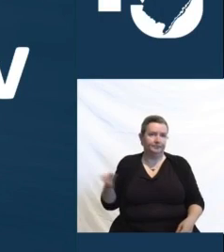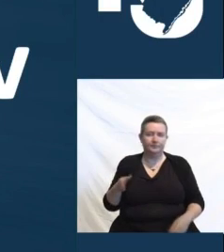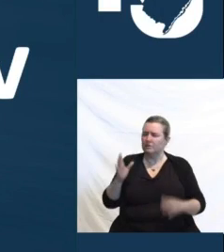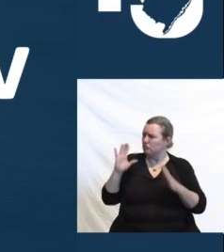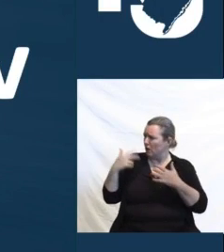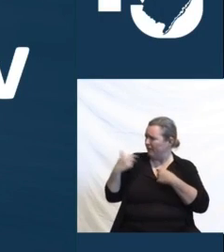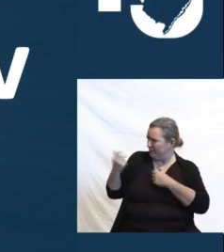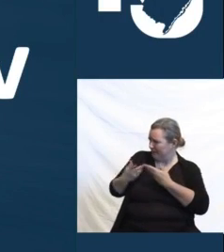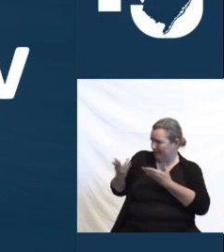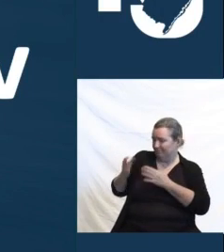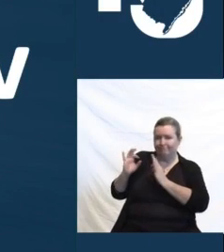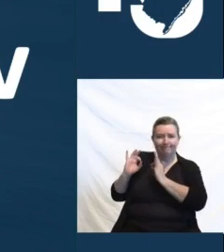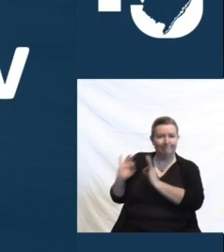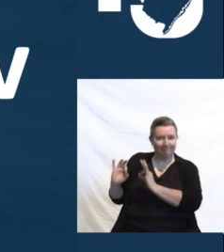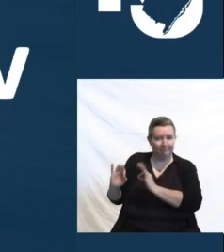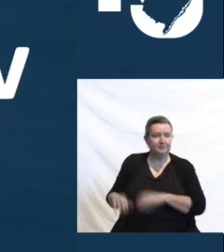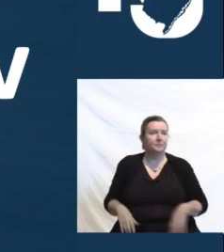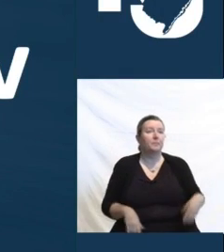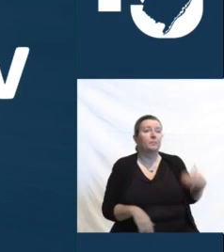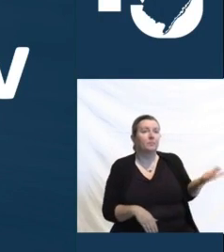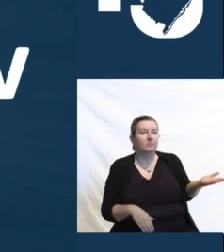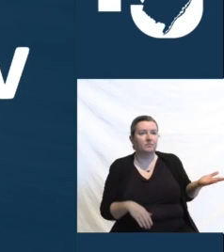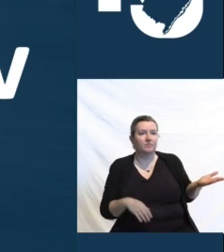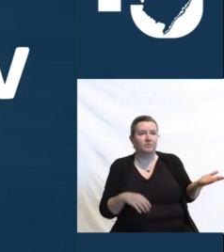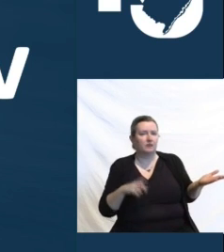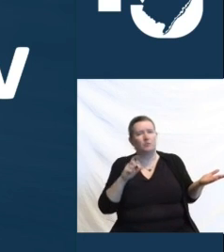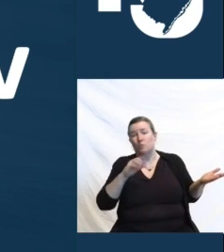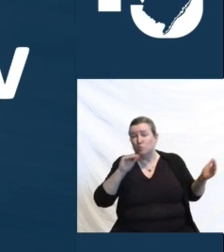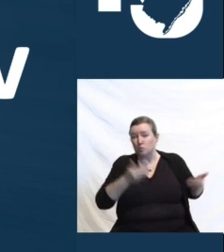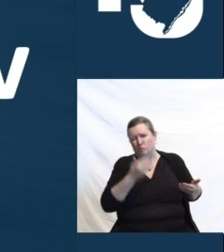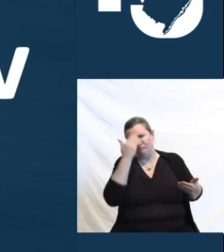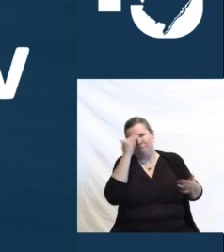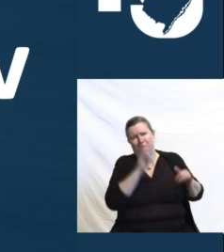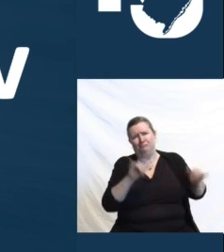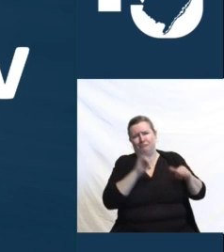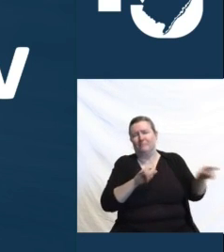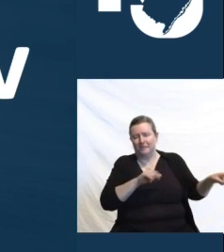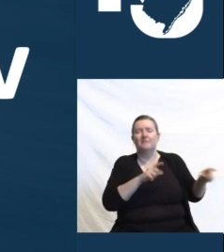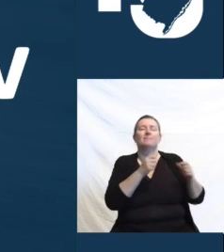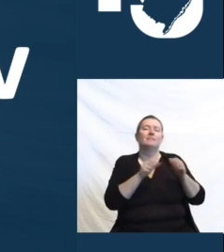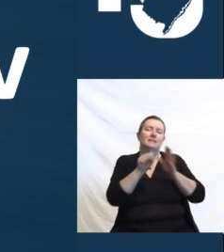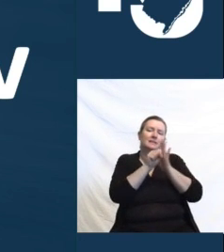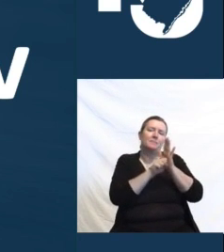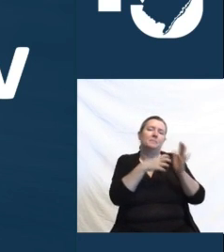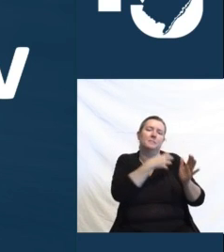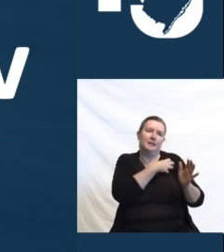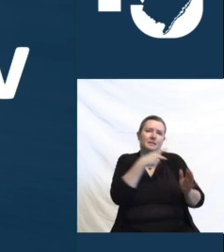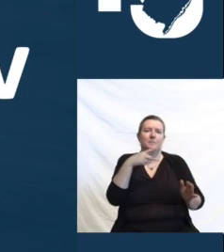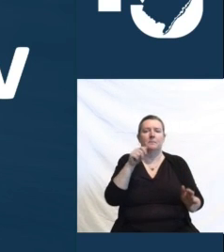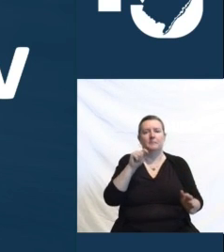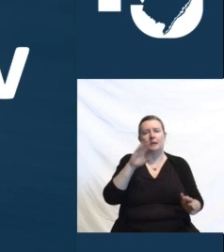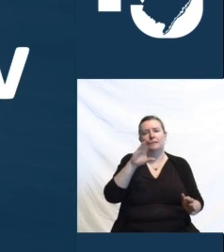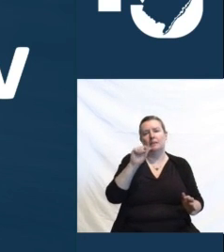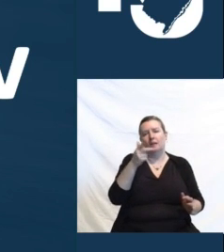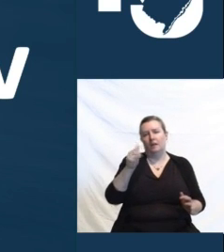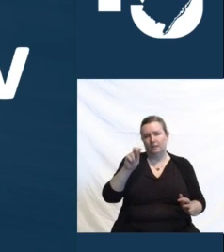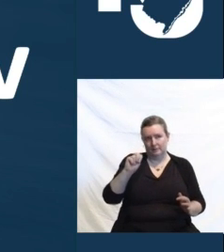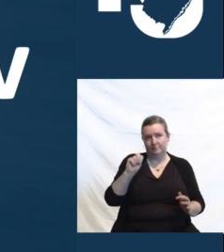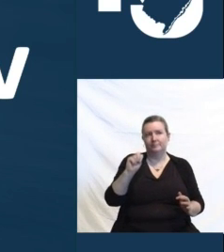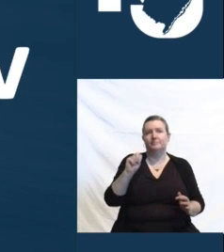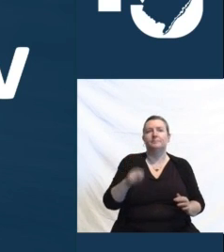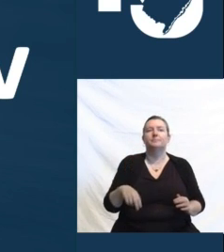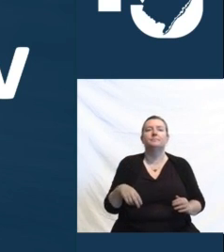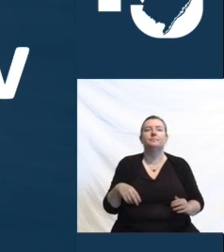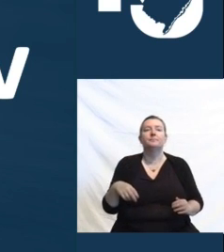To my left, another guy who needs no introduction, the superintendent of state police, Colonel Pat Callahan. have Chief Counsel Paramount Guard. Alex Altman is